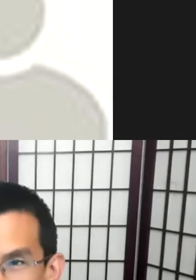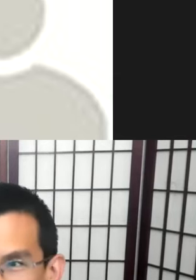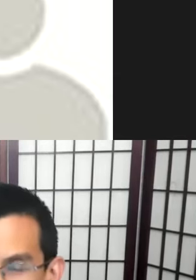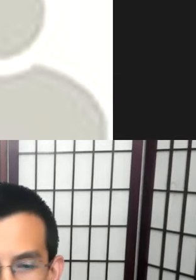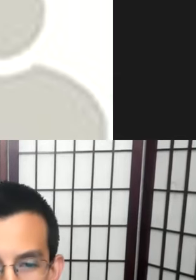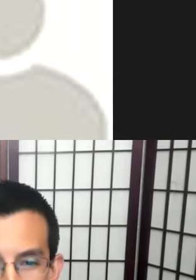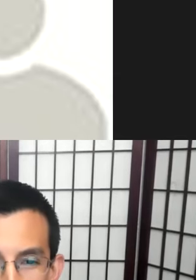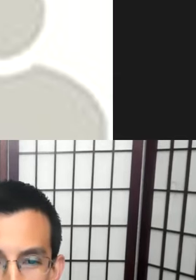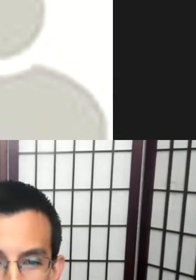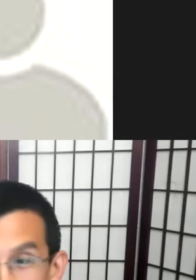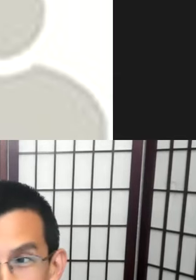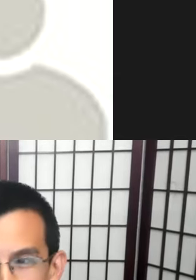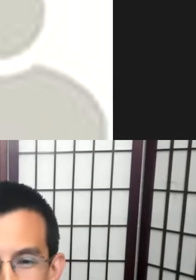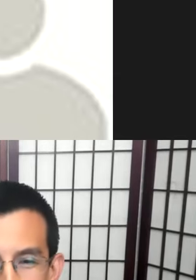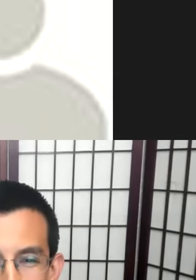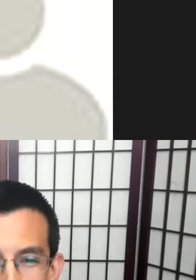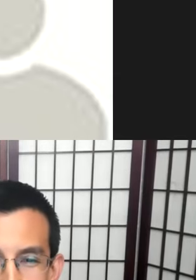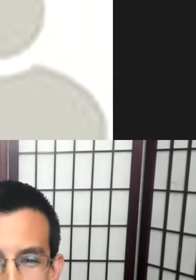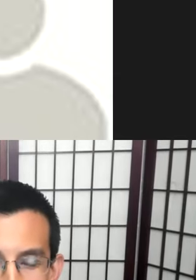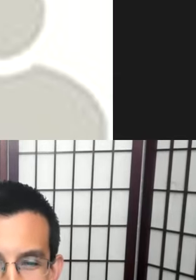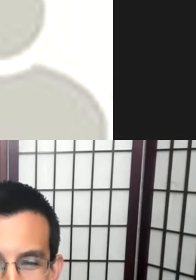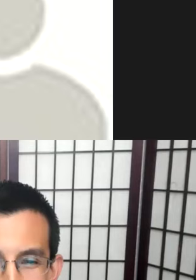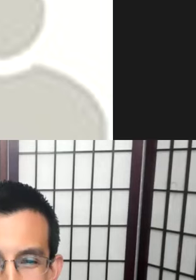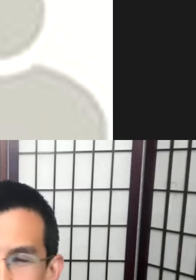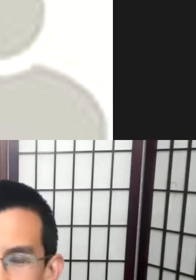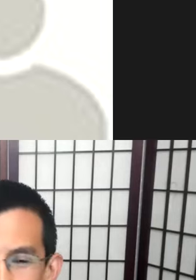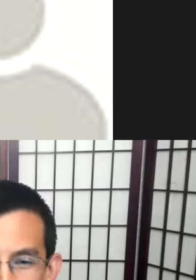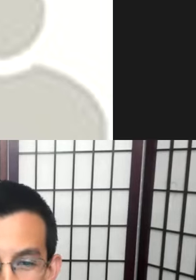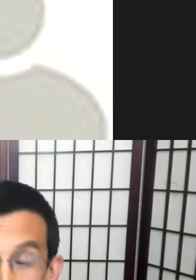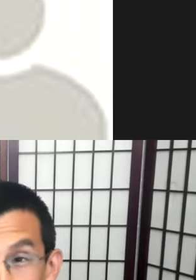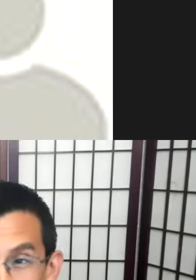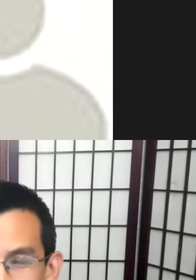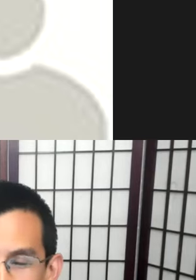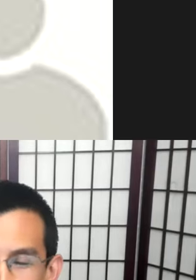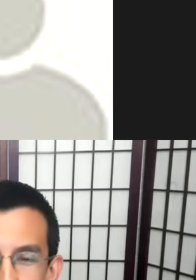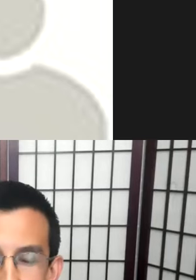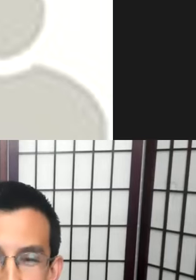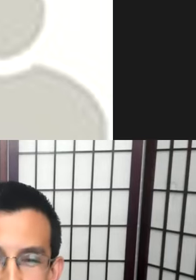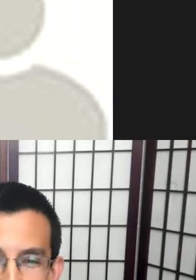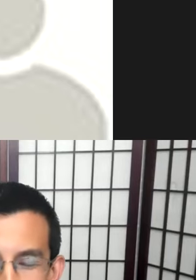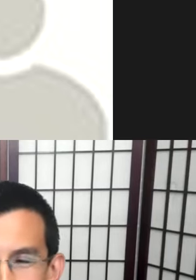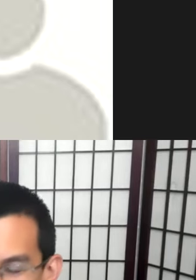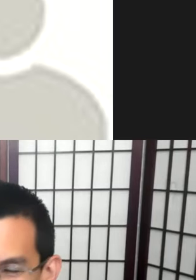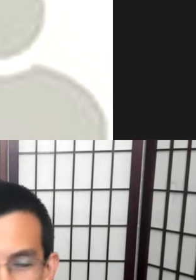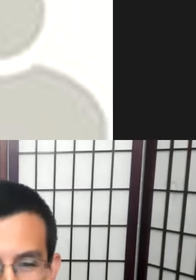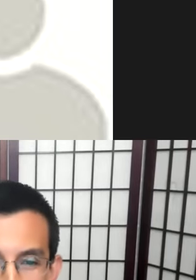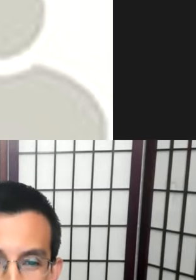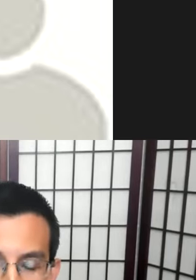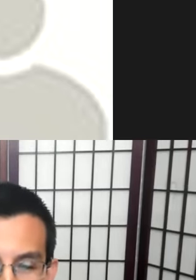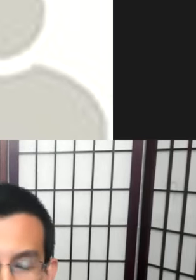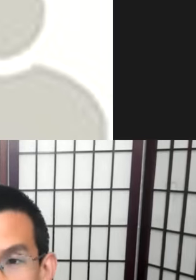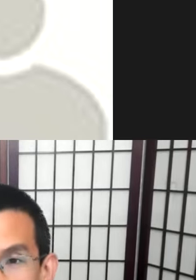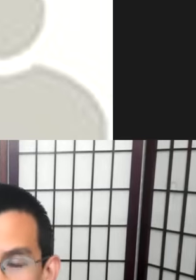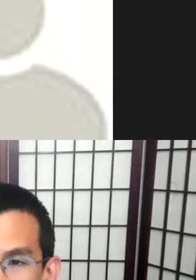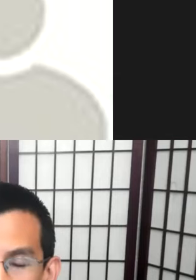is generally appropriate. That's because I'm coming from the United States, and those norms, for better or for worse, have also extended